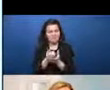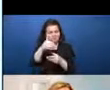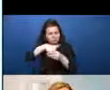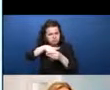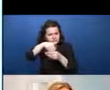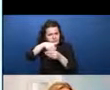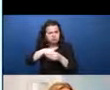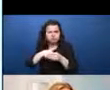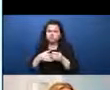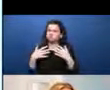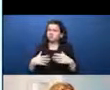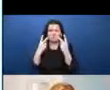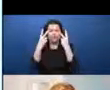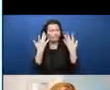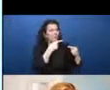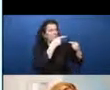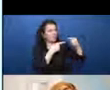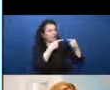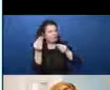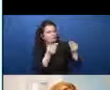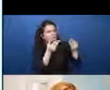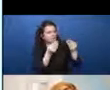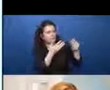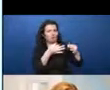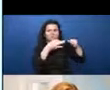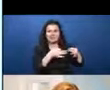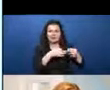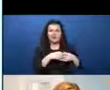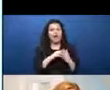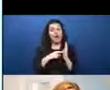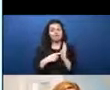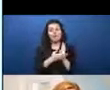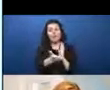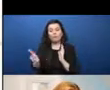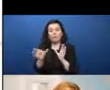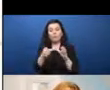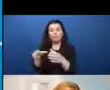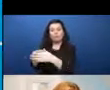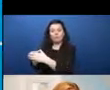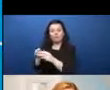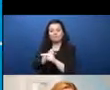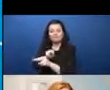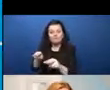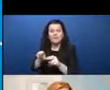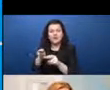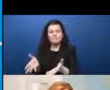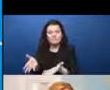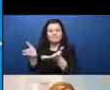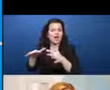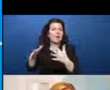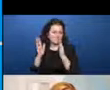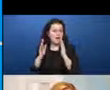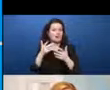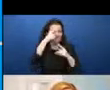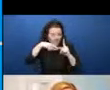when we're trying to address the needs of specific target groups. There is an urban-rural